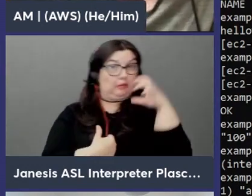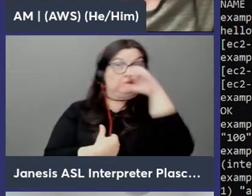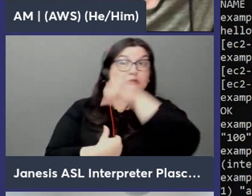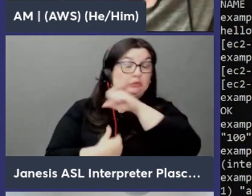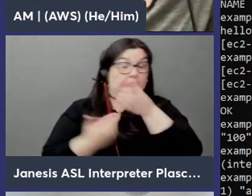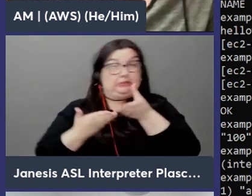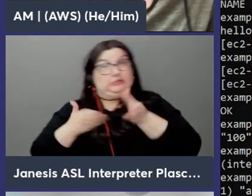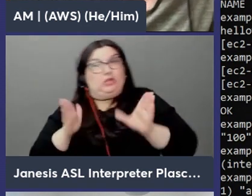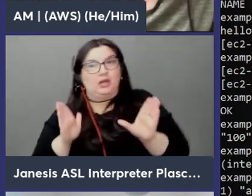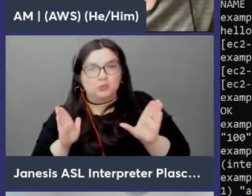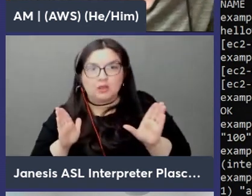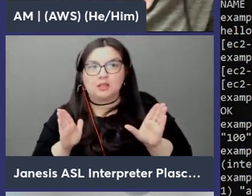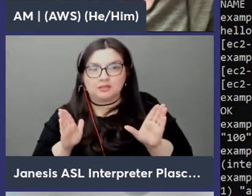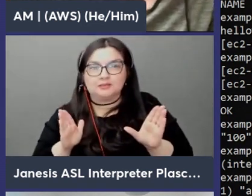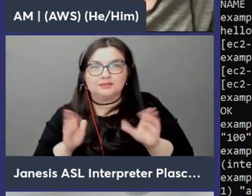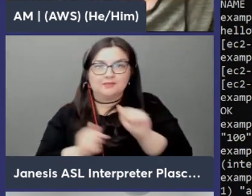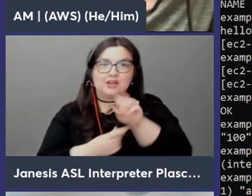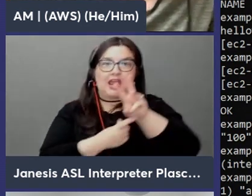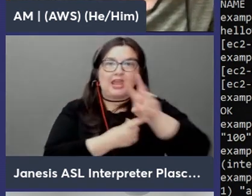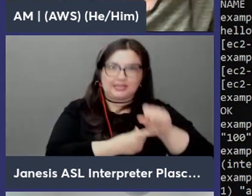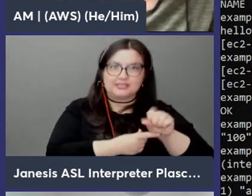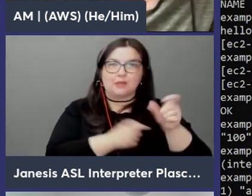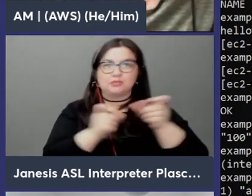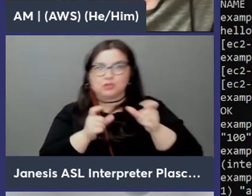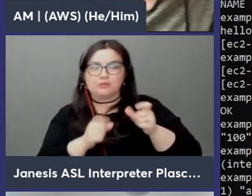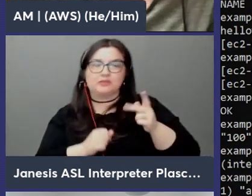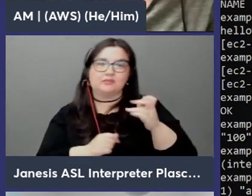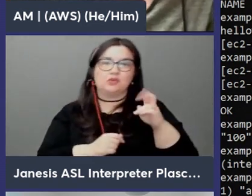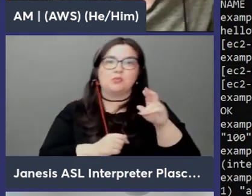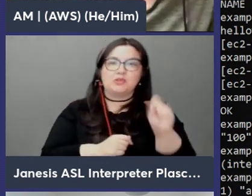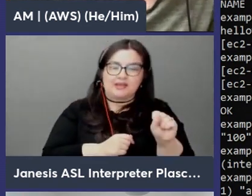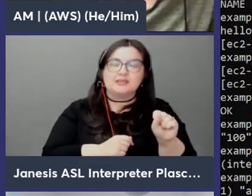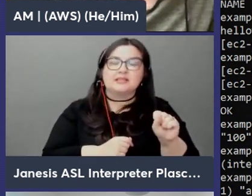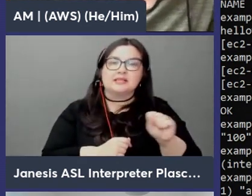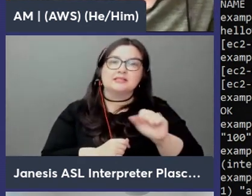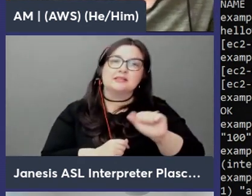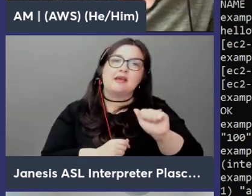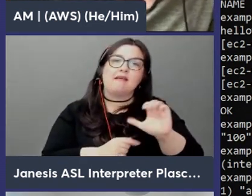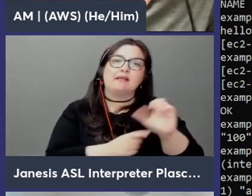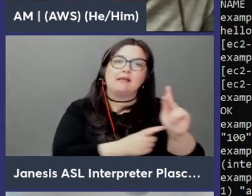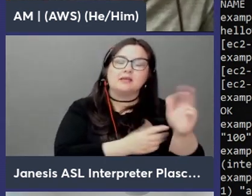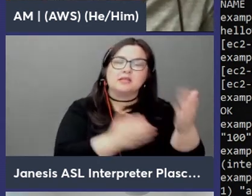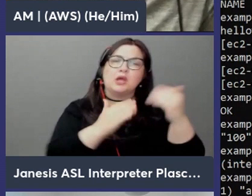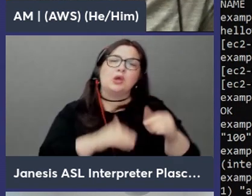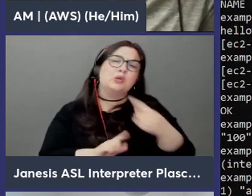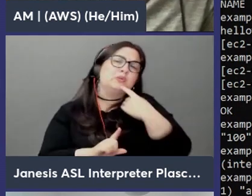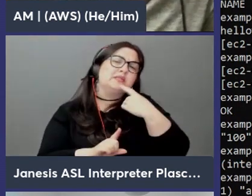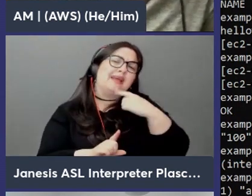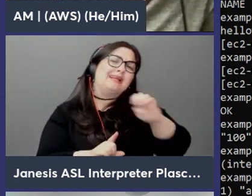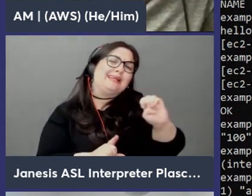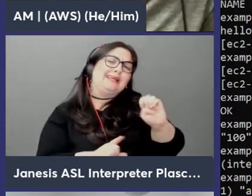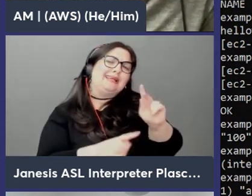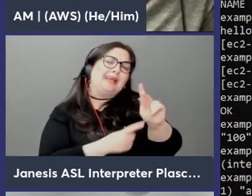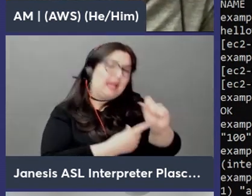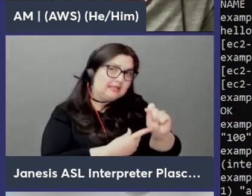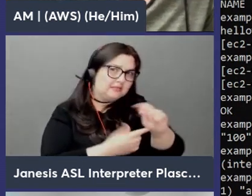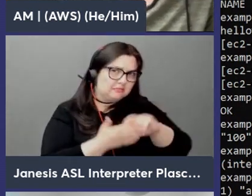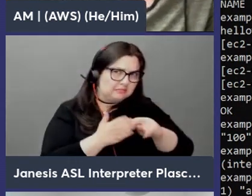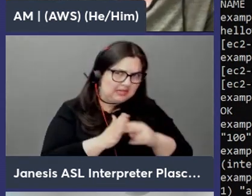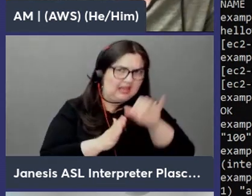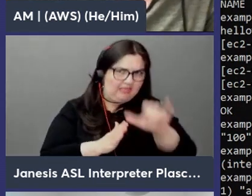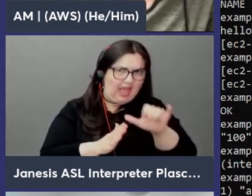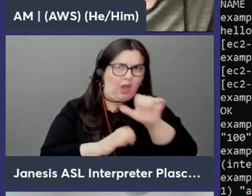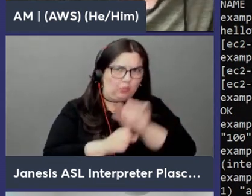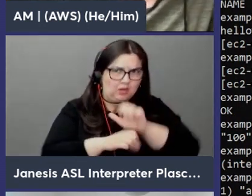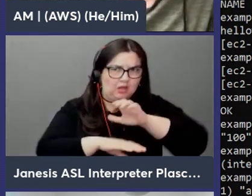general for all the the aws controllers for kubernetes you mentioned eks this works on just kubernetes though right